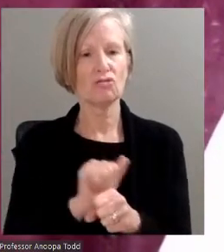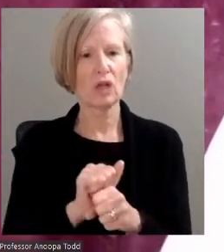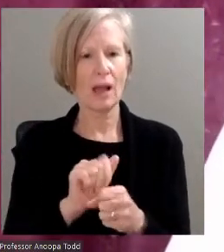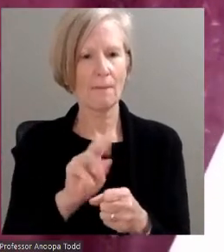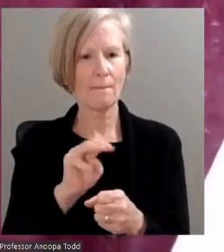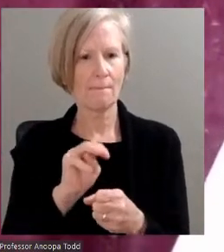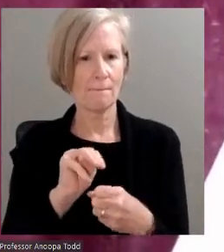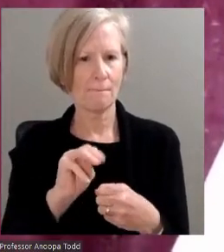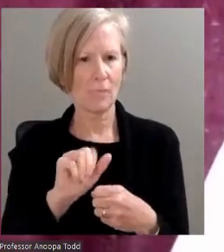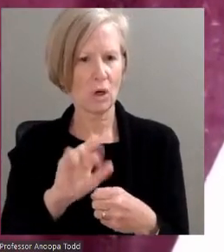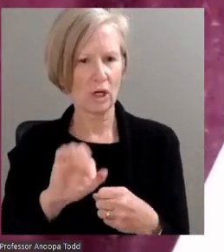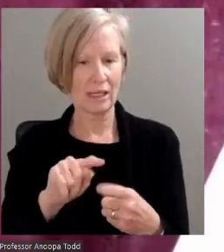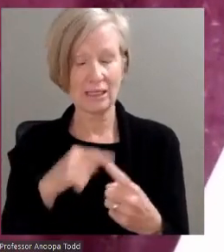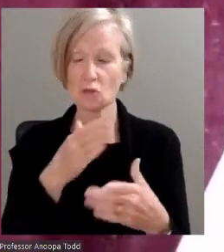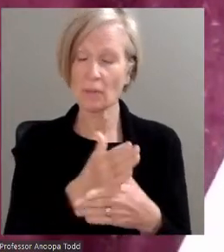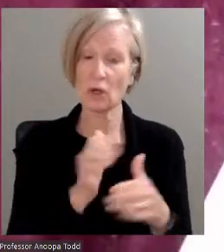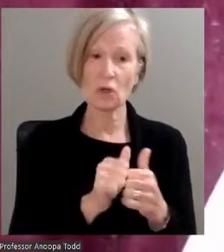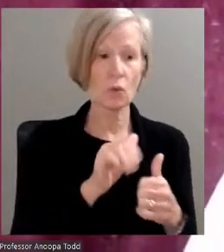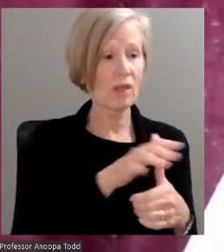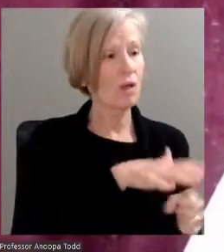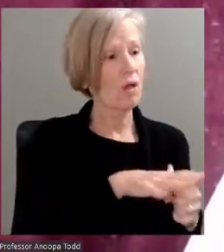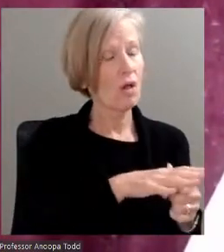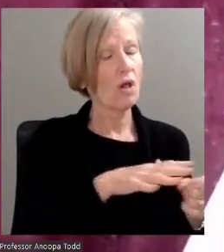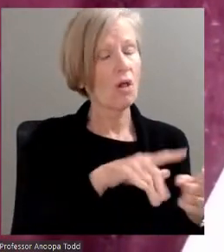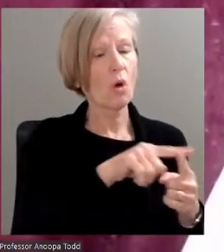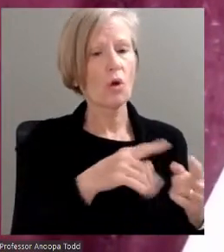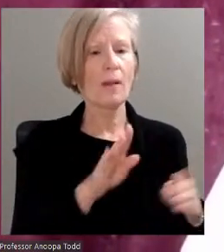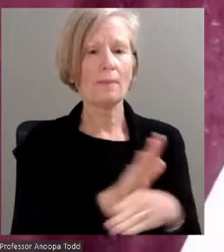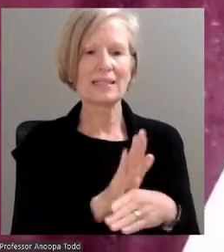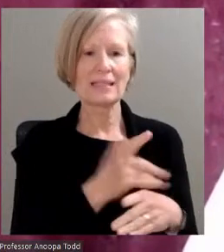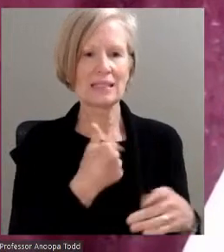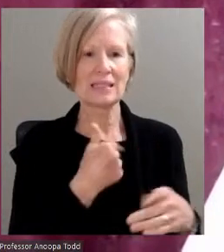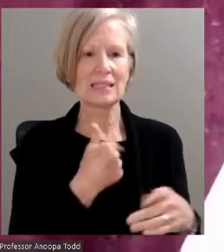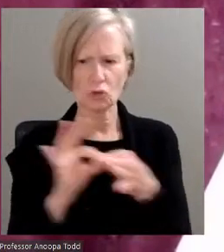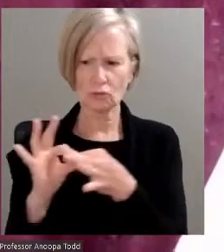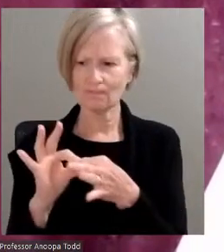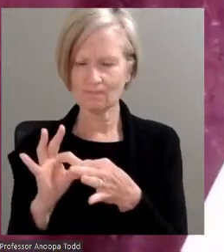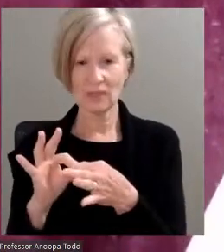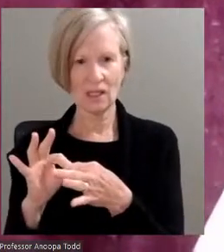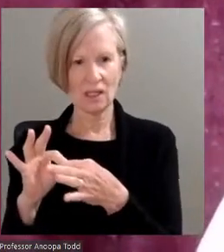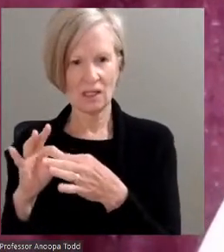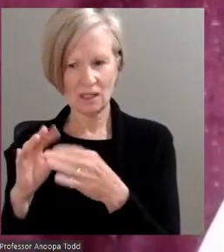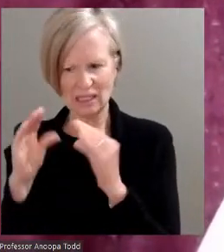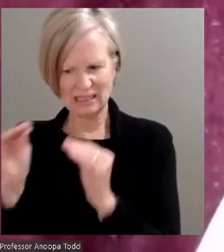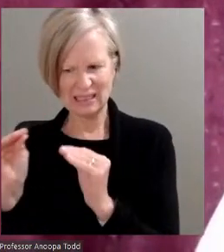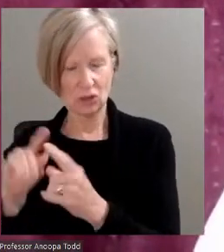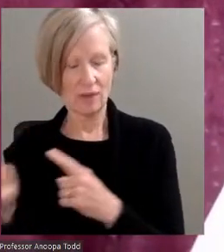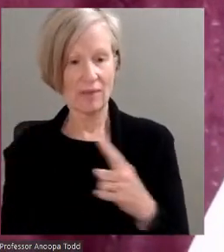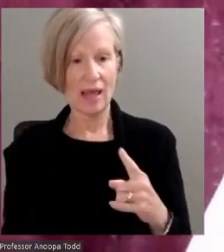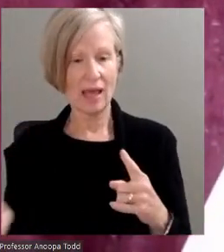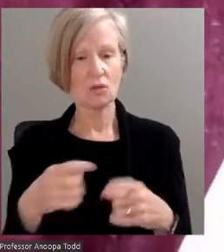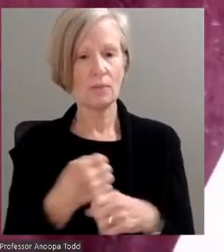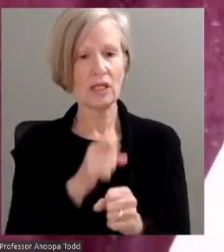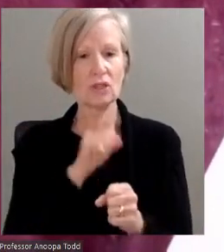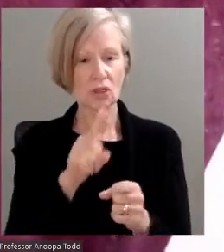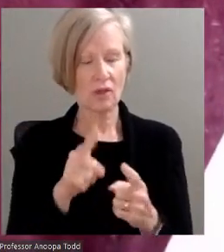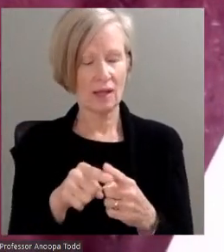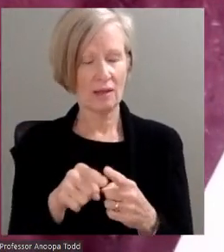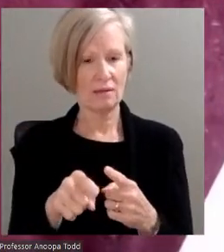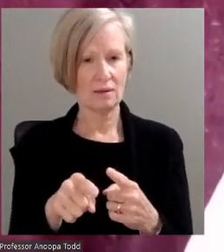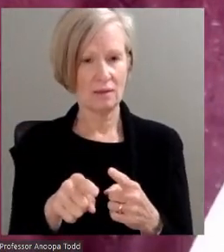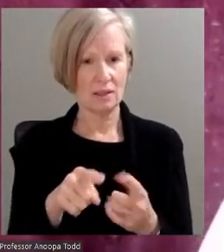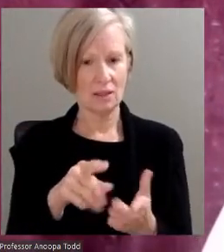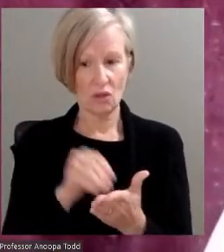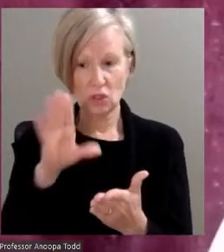is to be able to partner with local businesses to create relevant curricula to produce graduates that are best suited for the region's